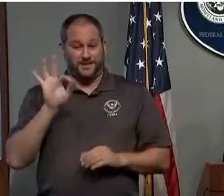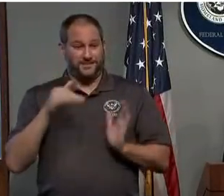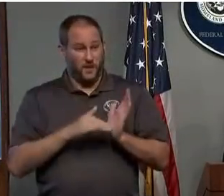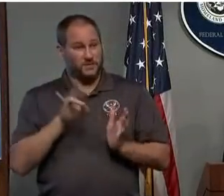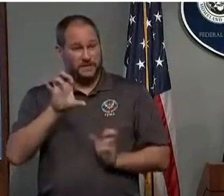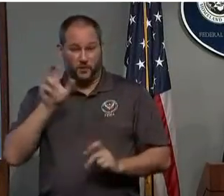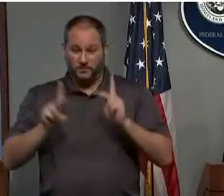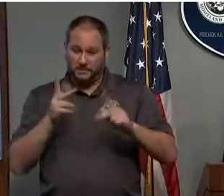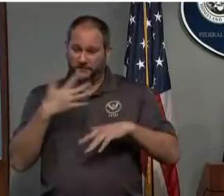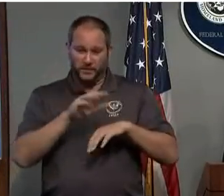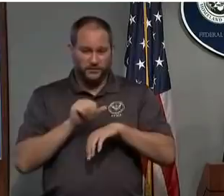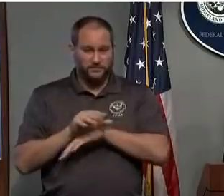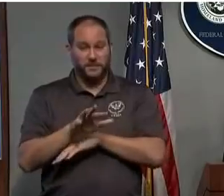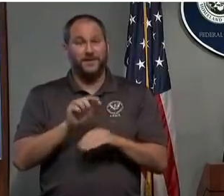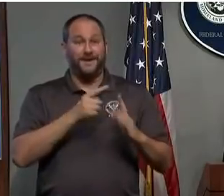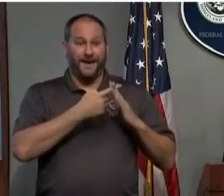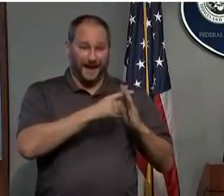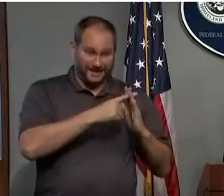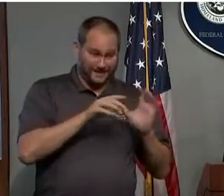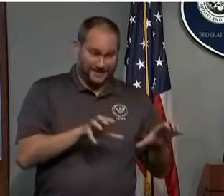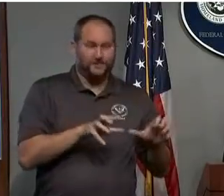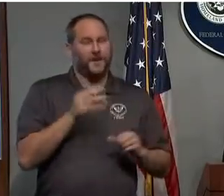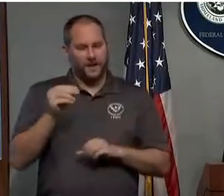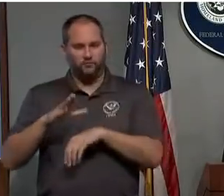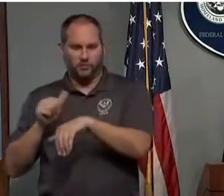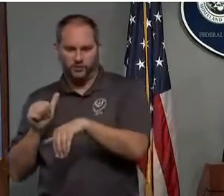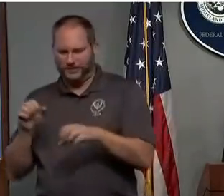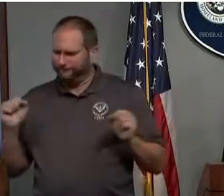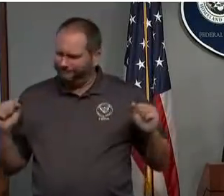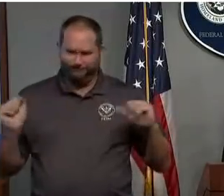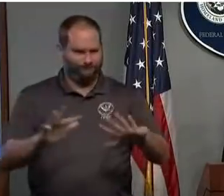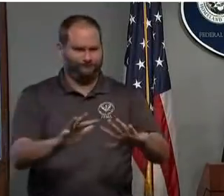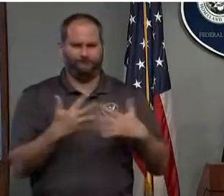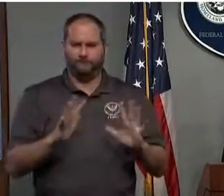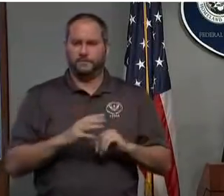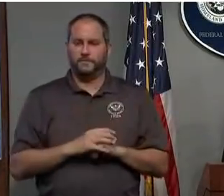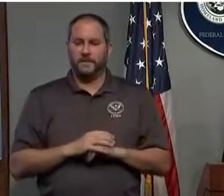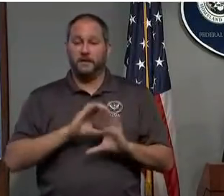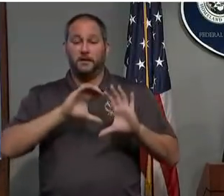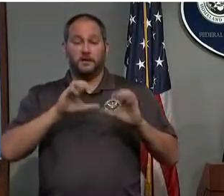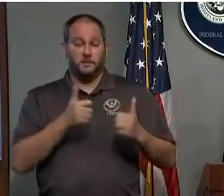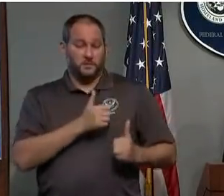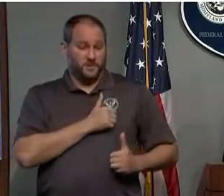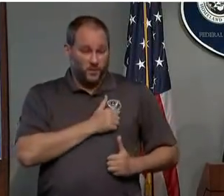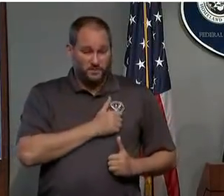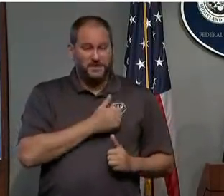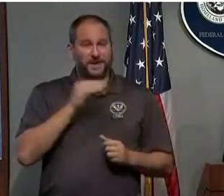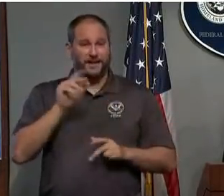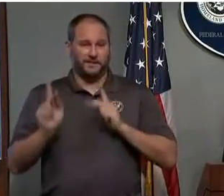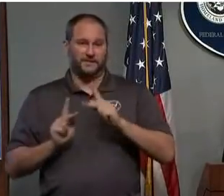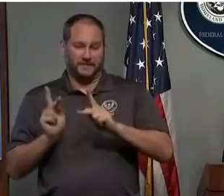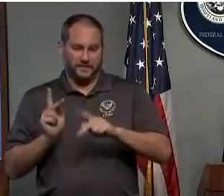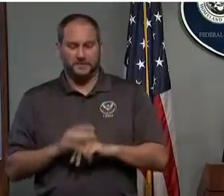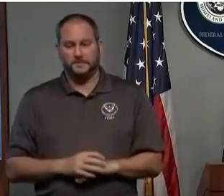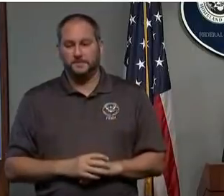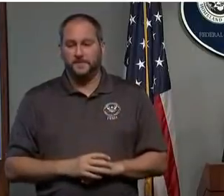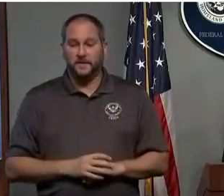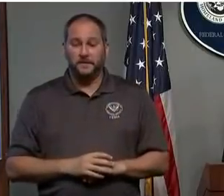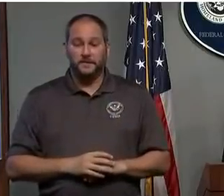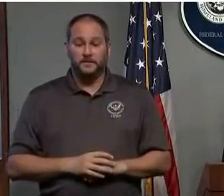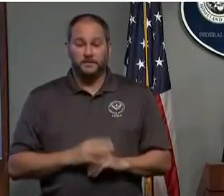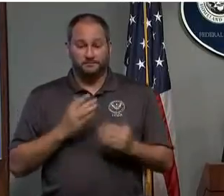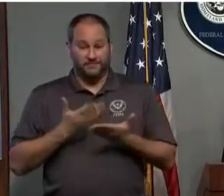component, and the Department of the Army, Department of Defense, civilians. In addition, key equipment has been positioned in the area.